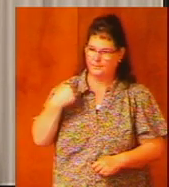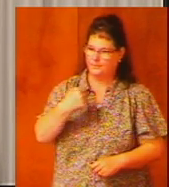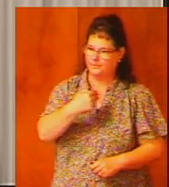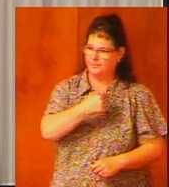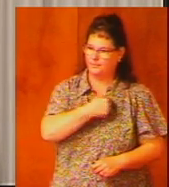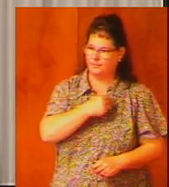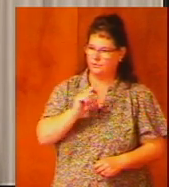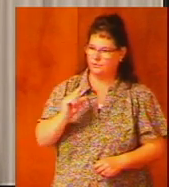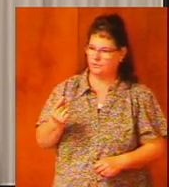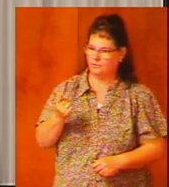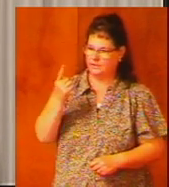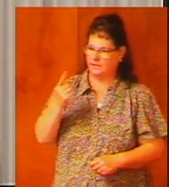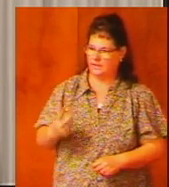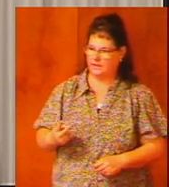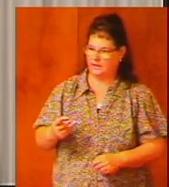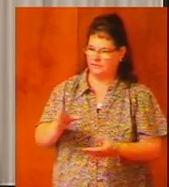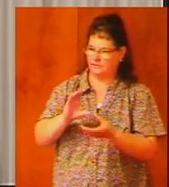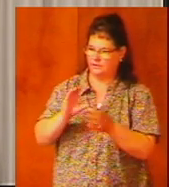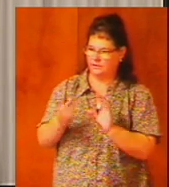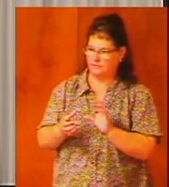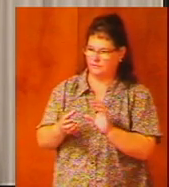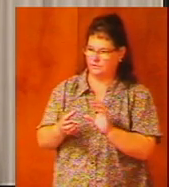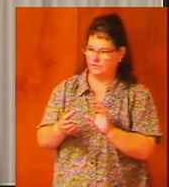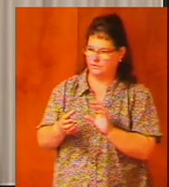are only half converted